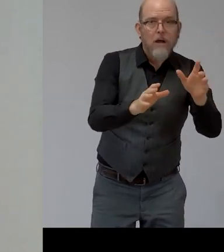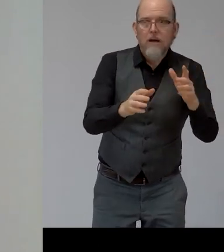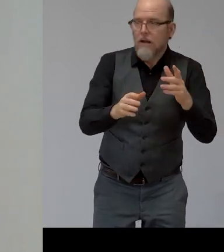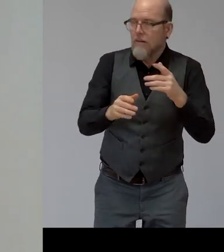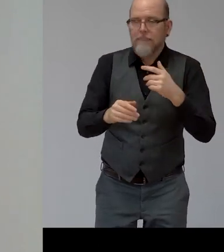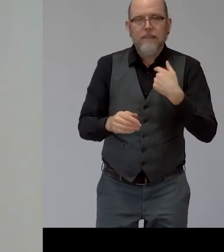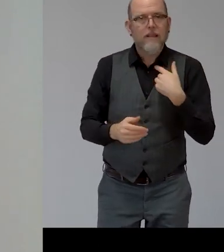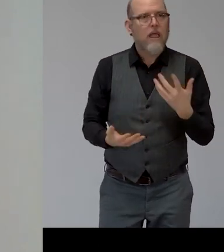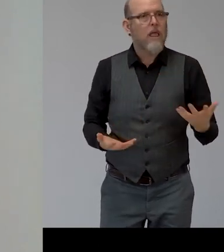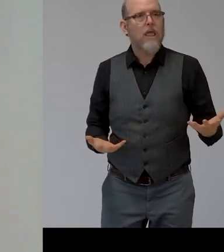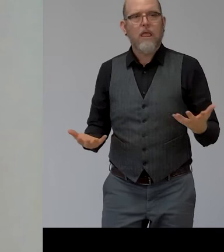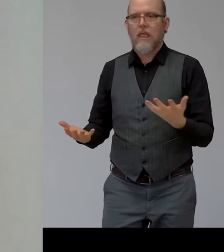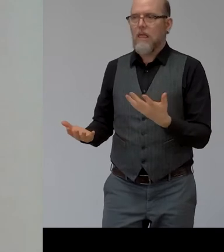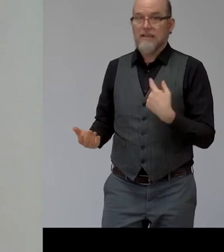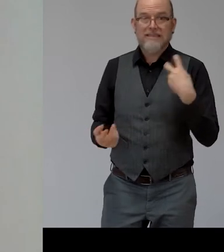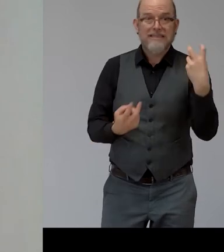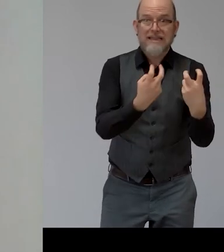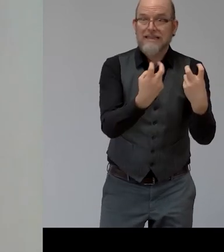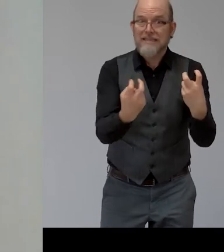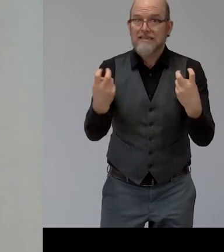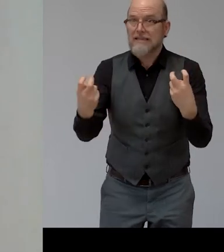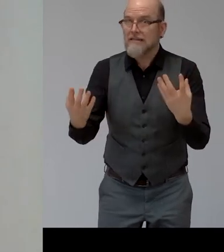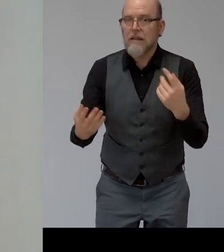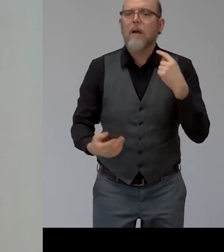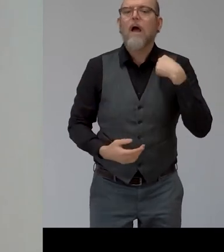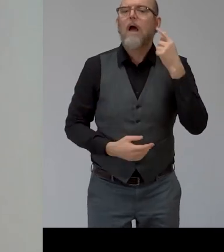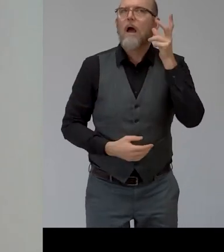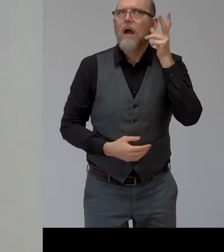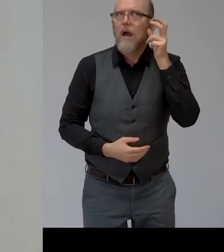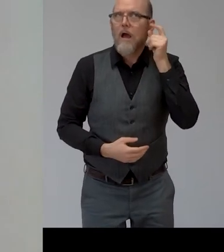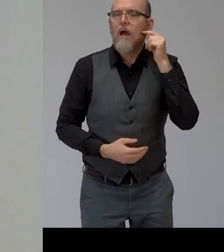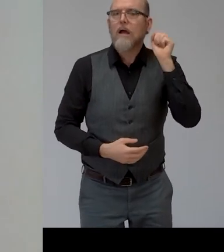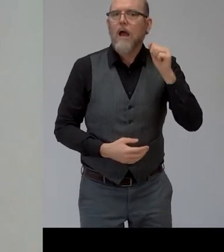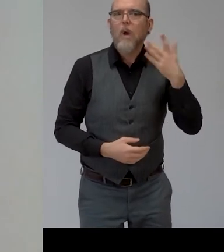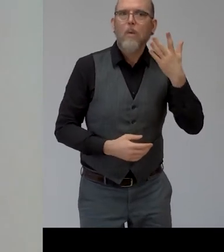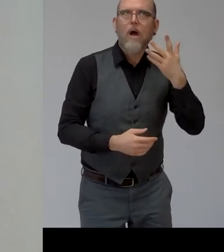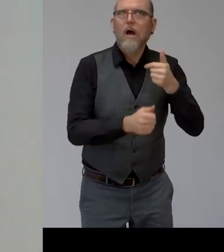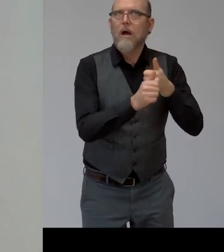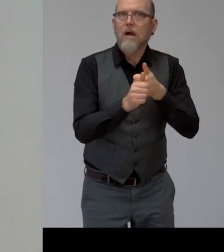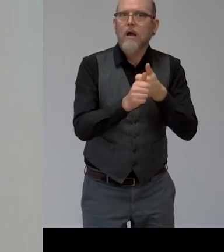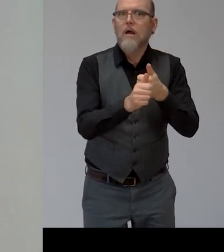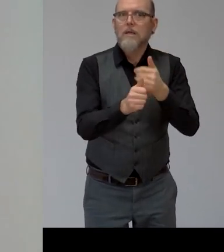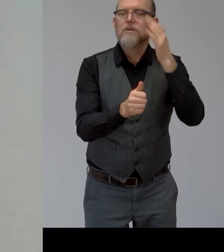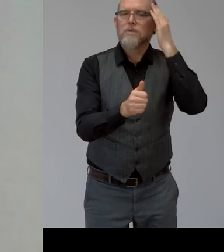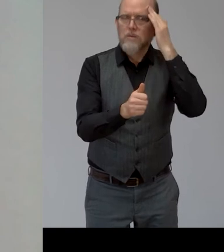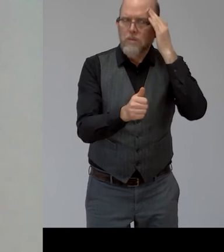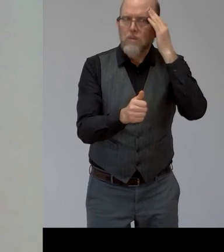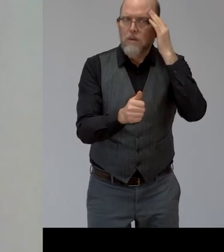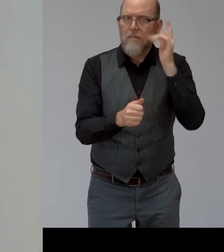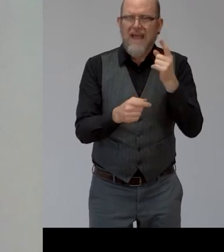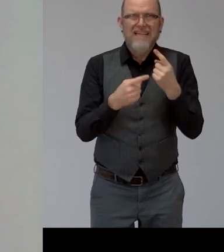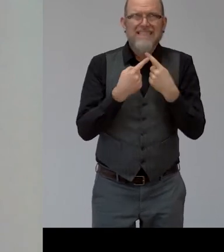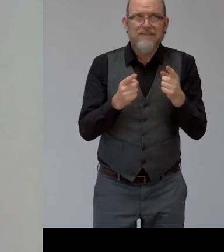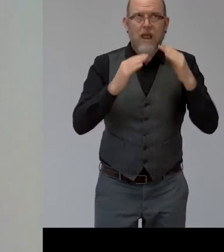auditory signs that you can follow but it is not very easy so it took me a while to find someone to ask for help